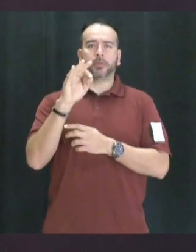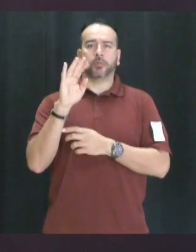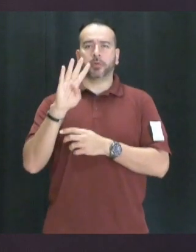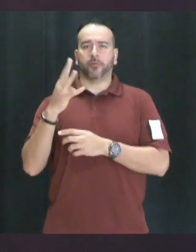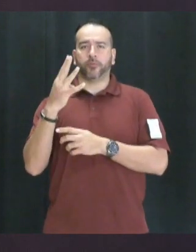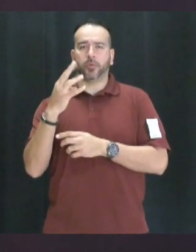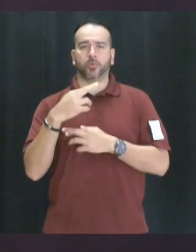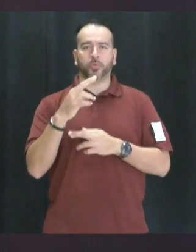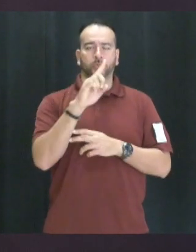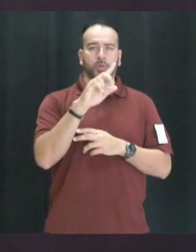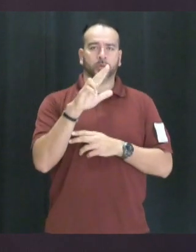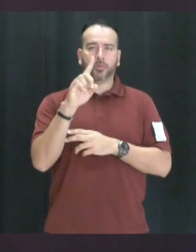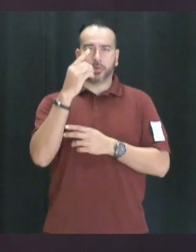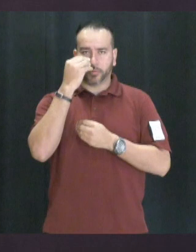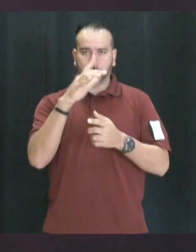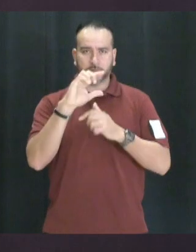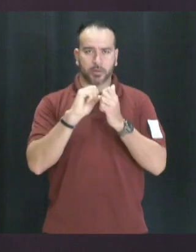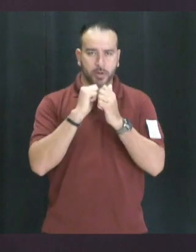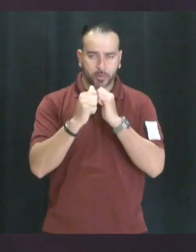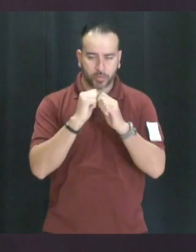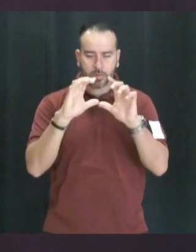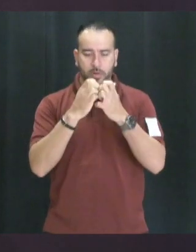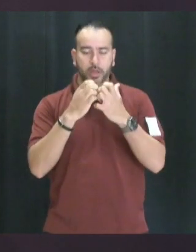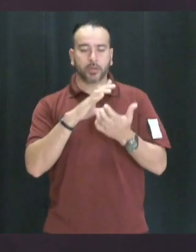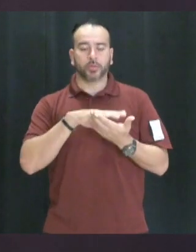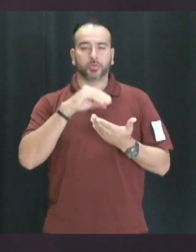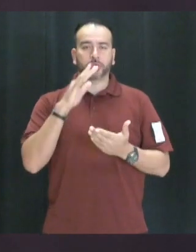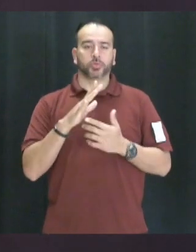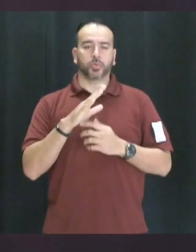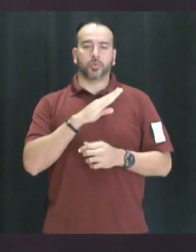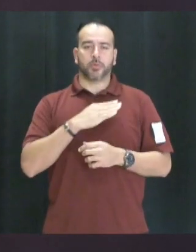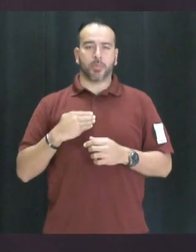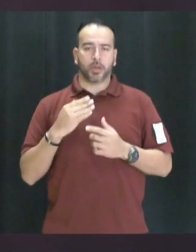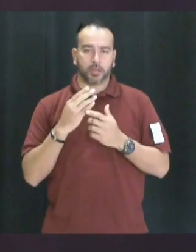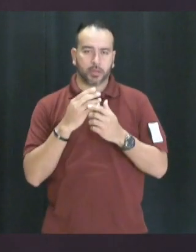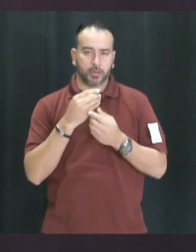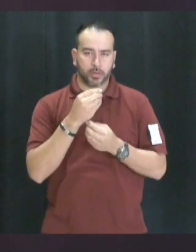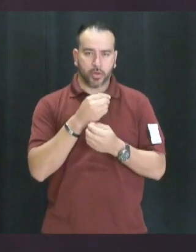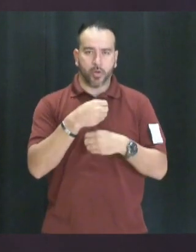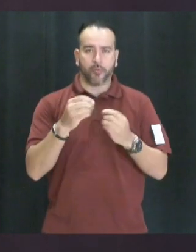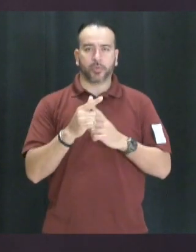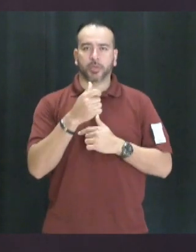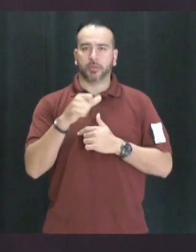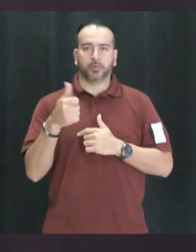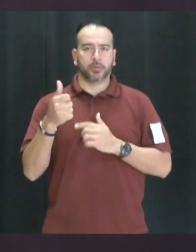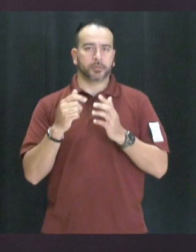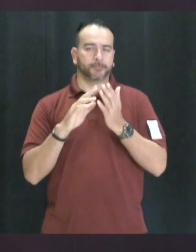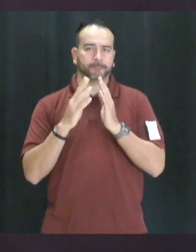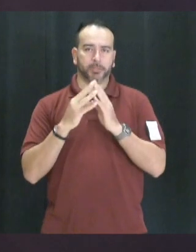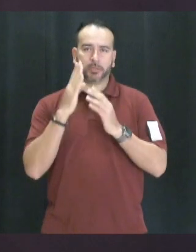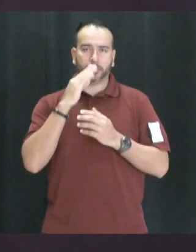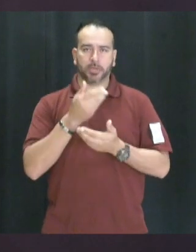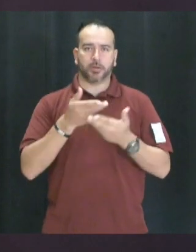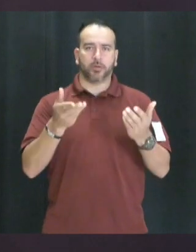131 for information on how to run for class or student body office. No other makeup meetings will be offered. The next Boone